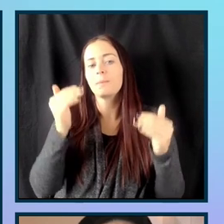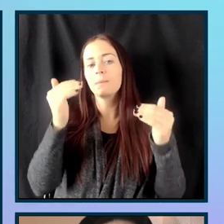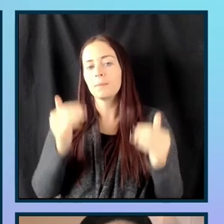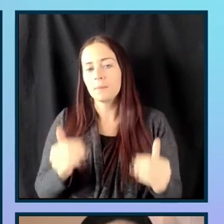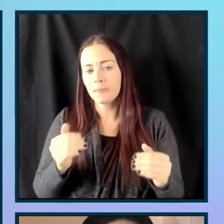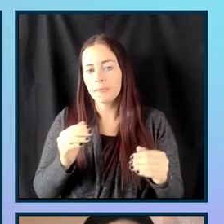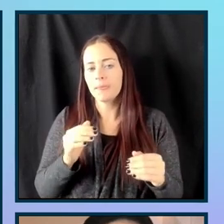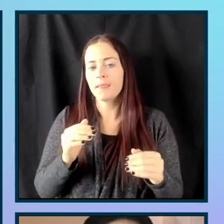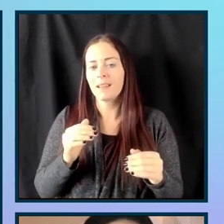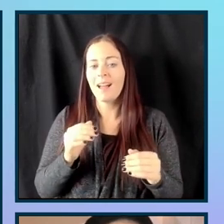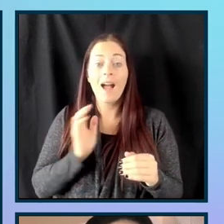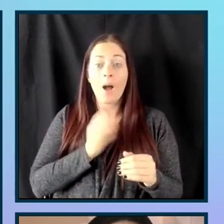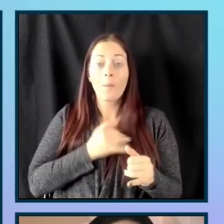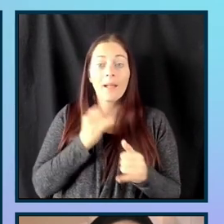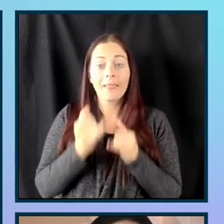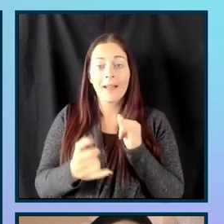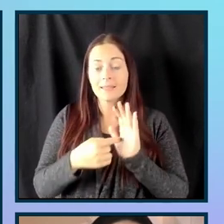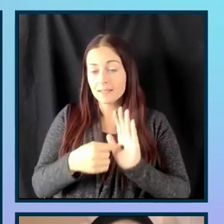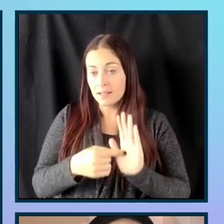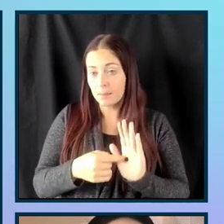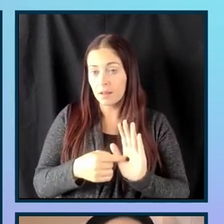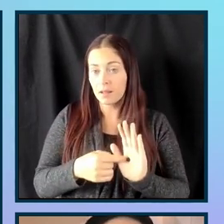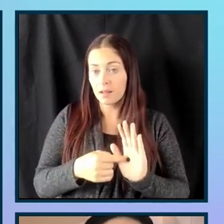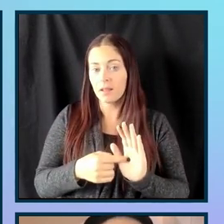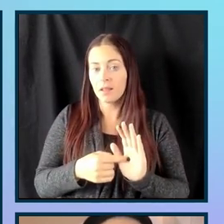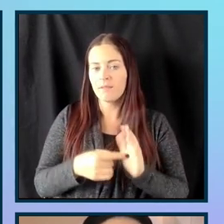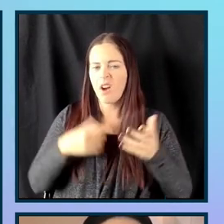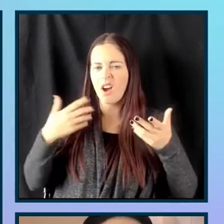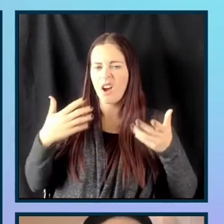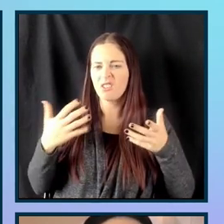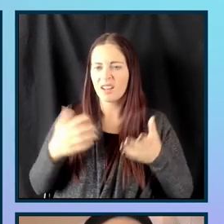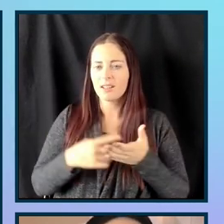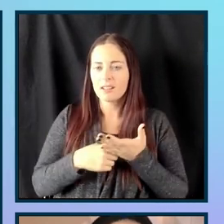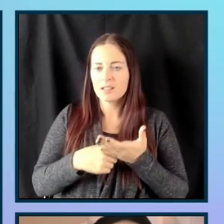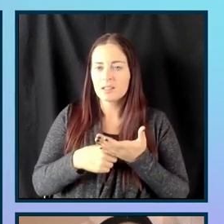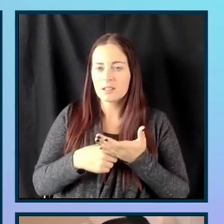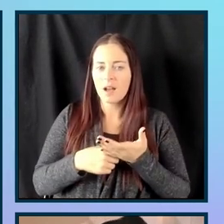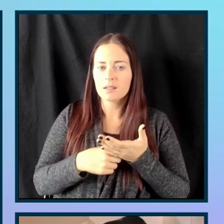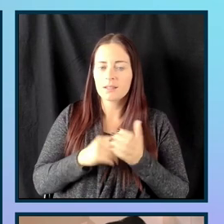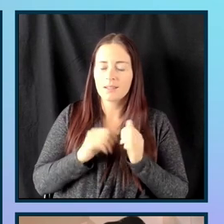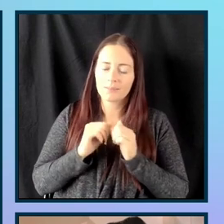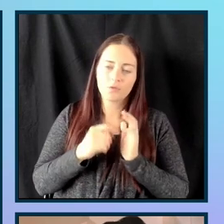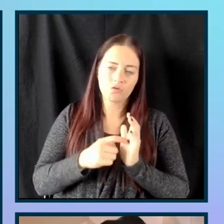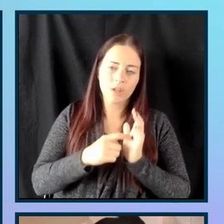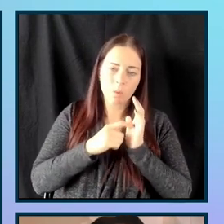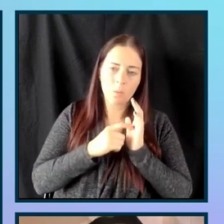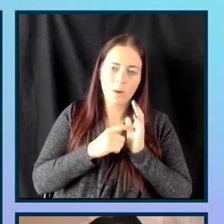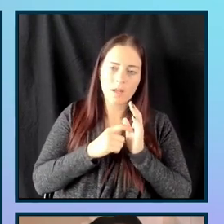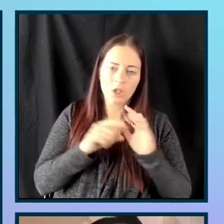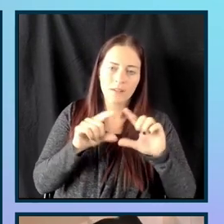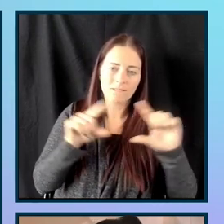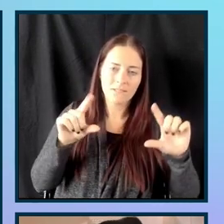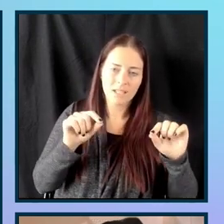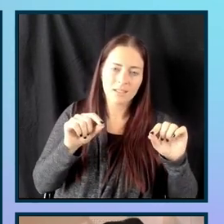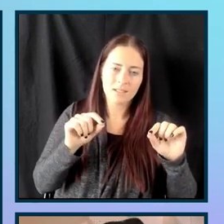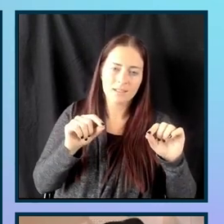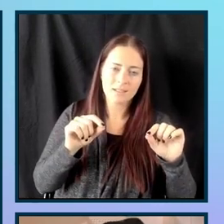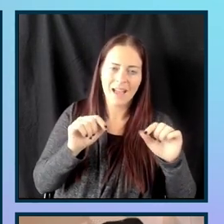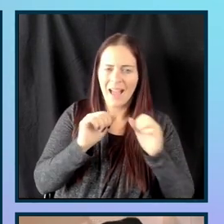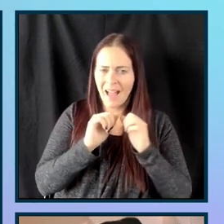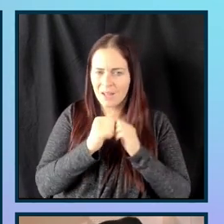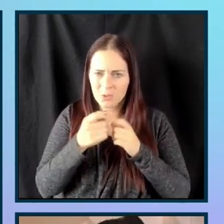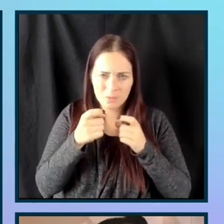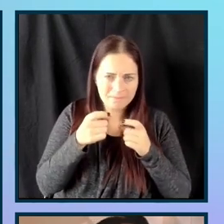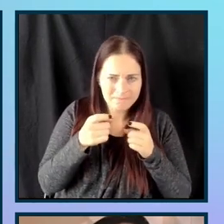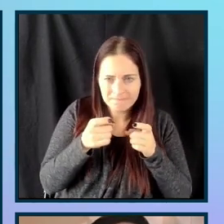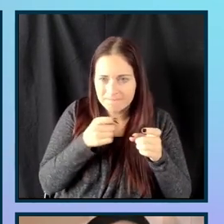final example here. So, I'll I've already discussed how the required fields are handled differently based on ARIA required